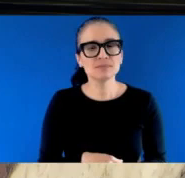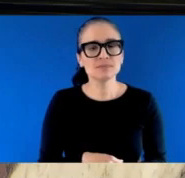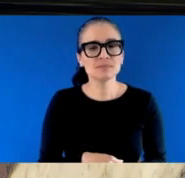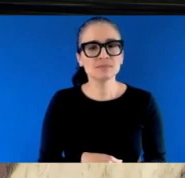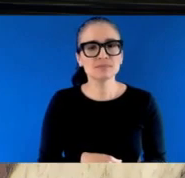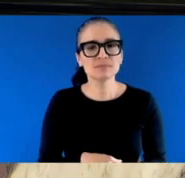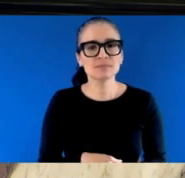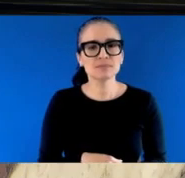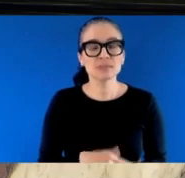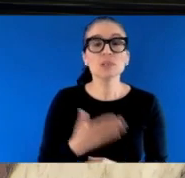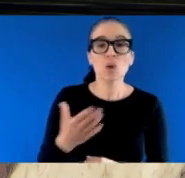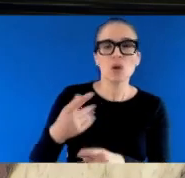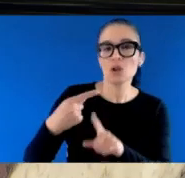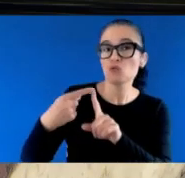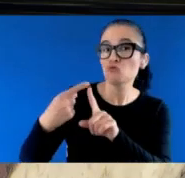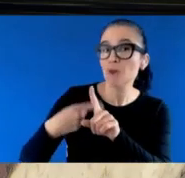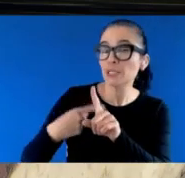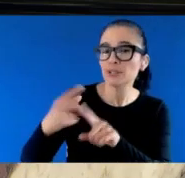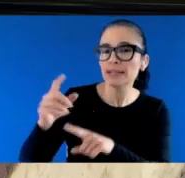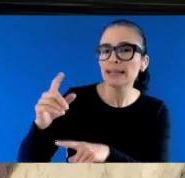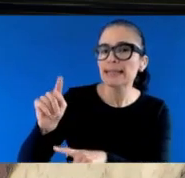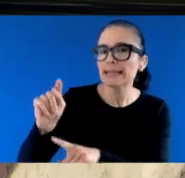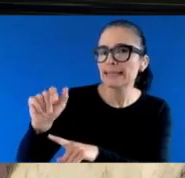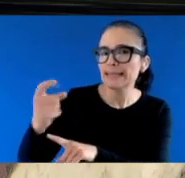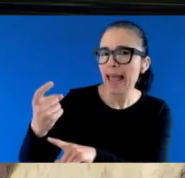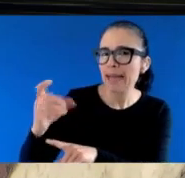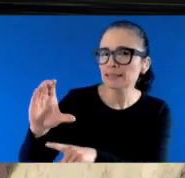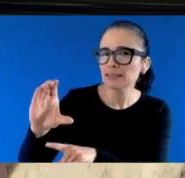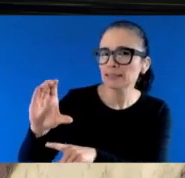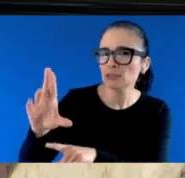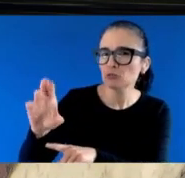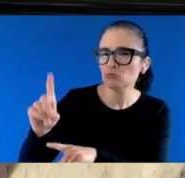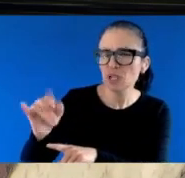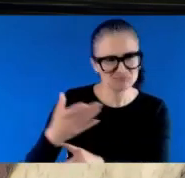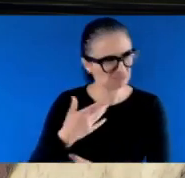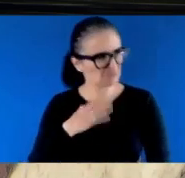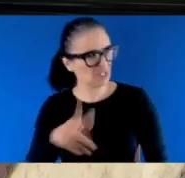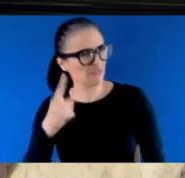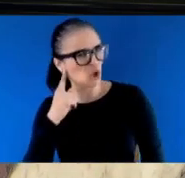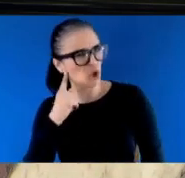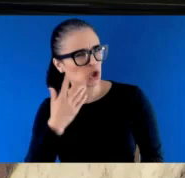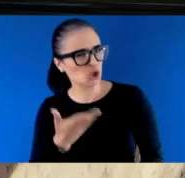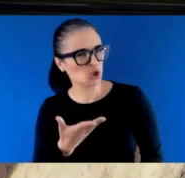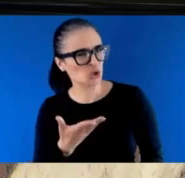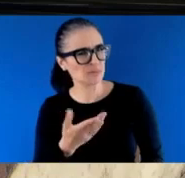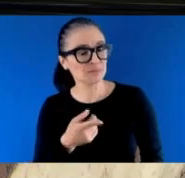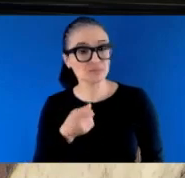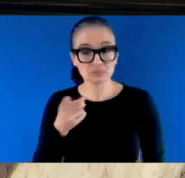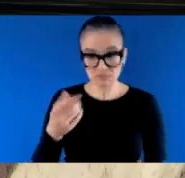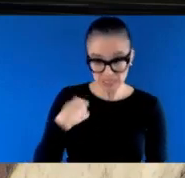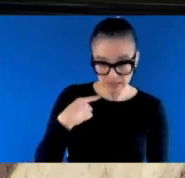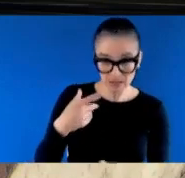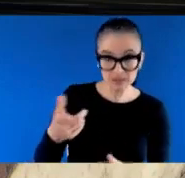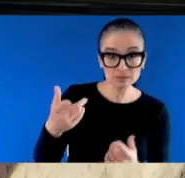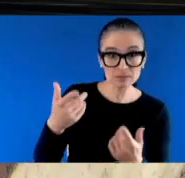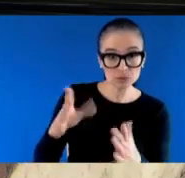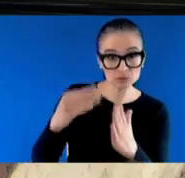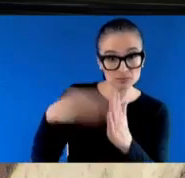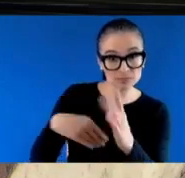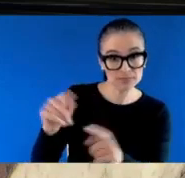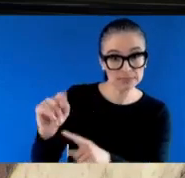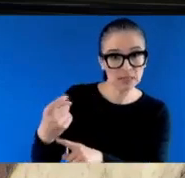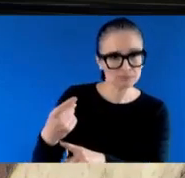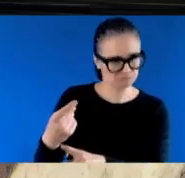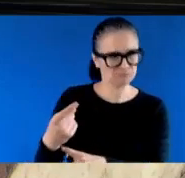said, Well, do you file your own taxes? He said, Yeah, I do. I never saw a credit for that. I said, Well, you've got to look at the BC tax credit. You've got to look at